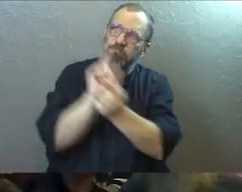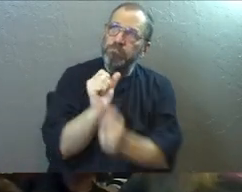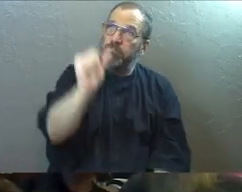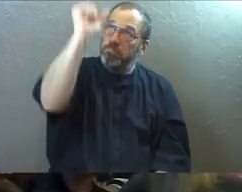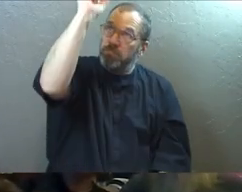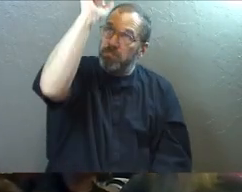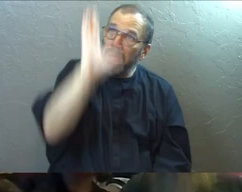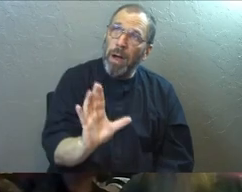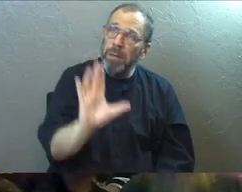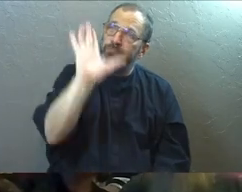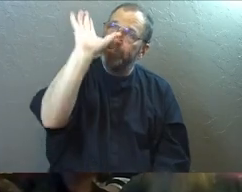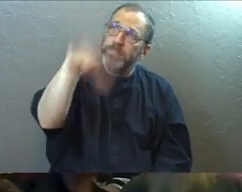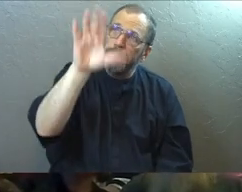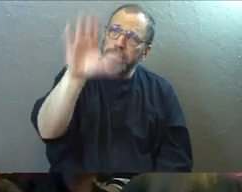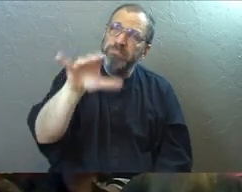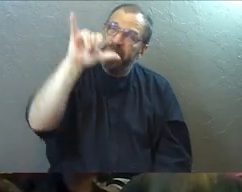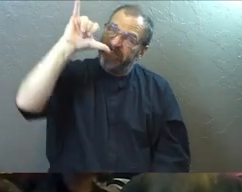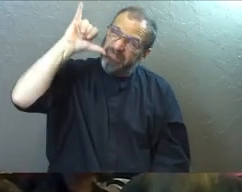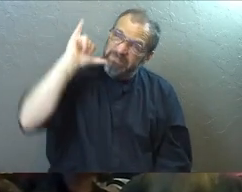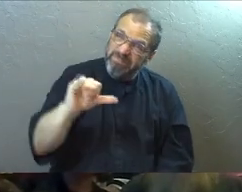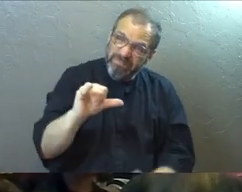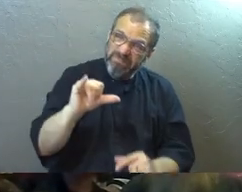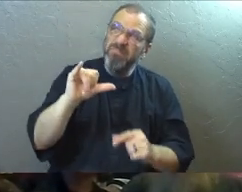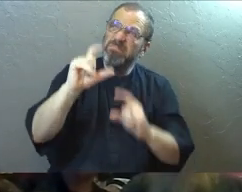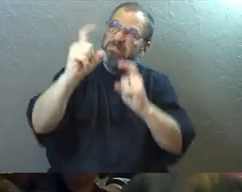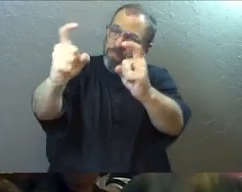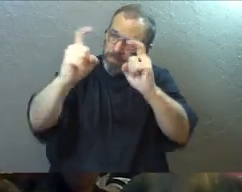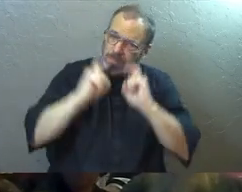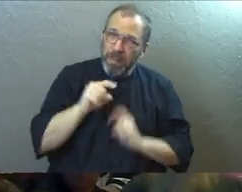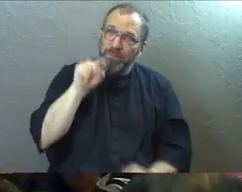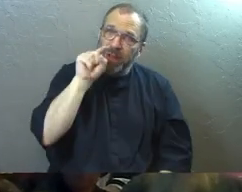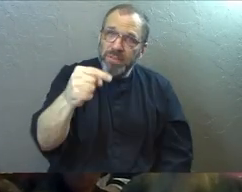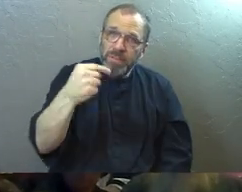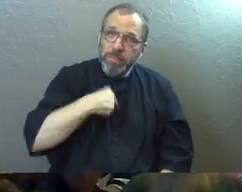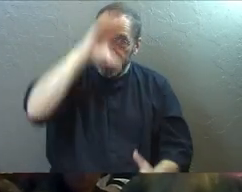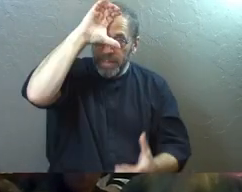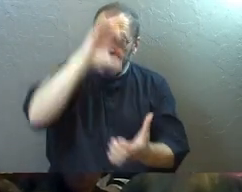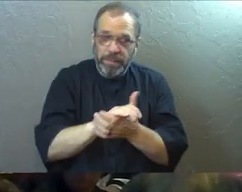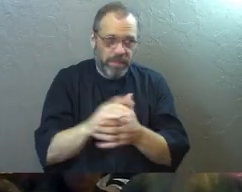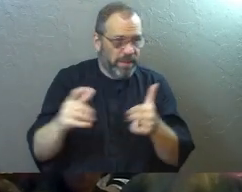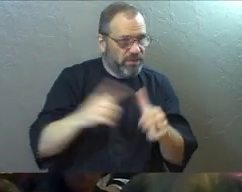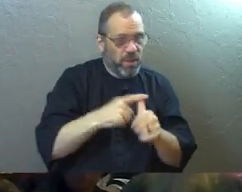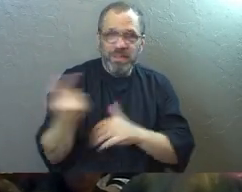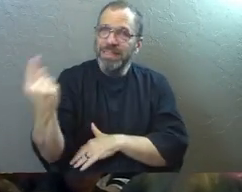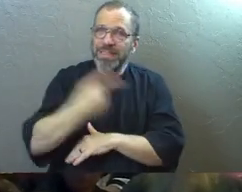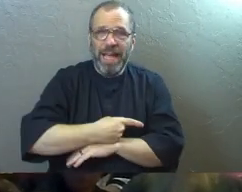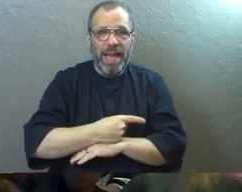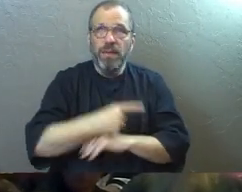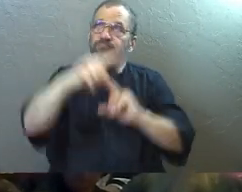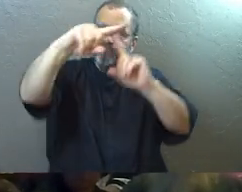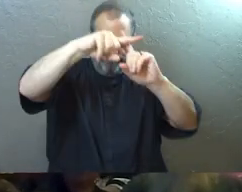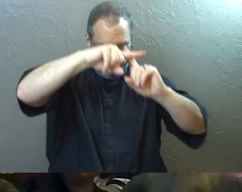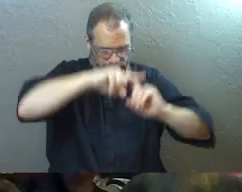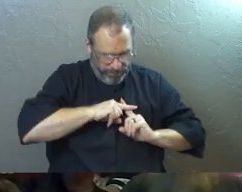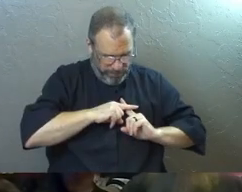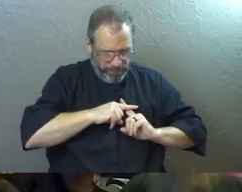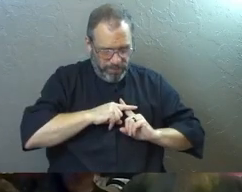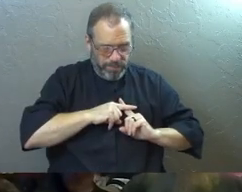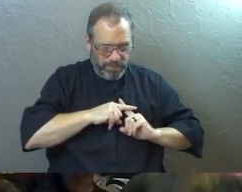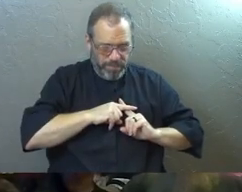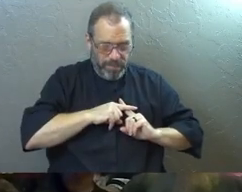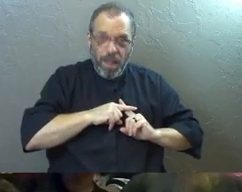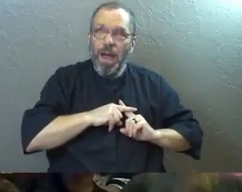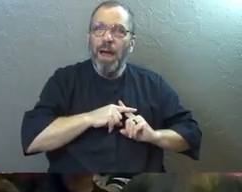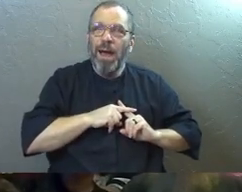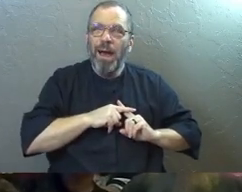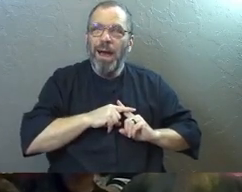confidently walk in. That's the gift of God for believers day one of being a believer. That's